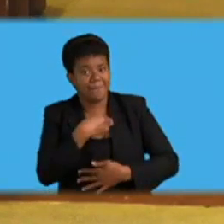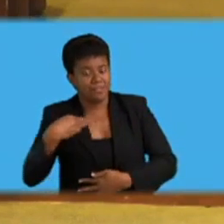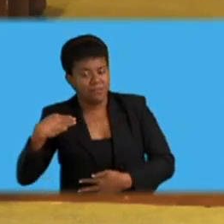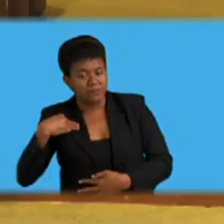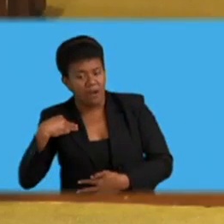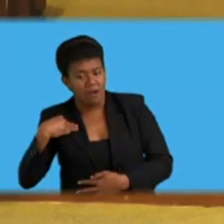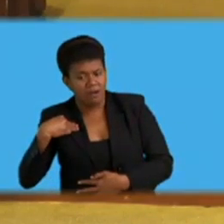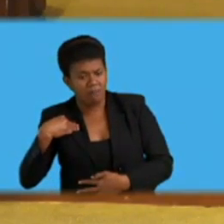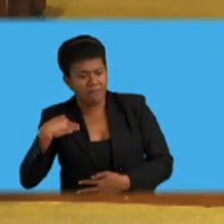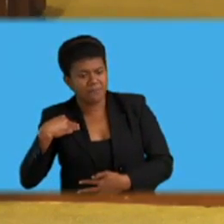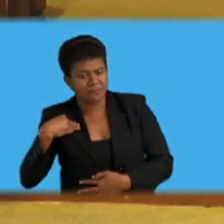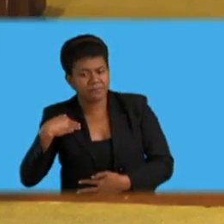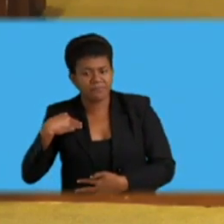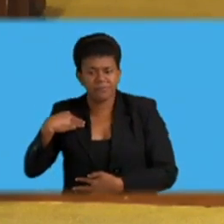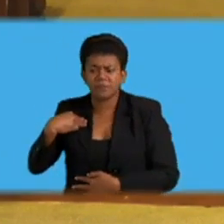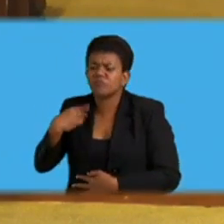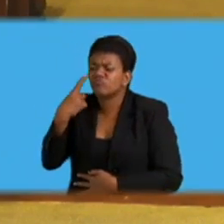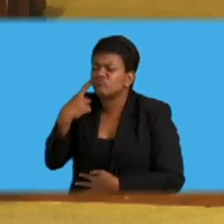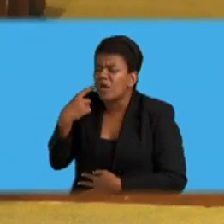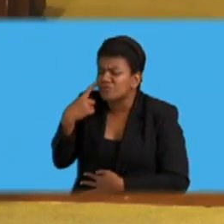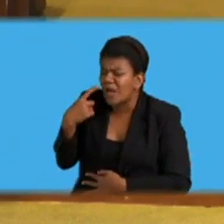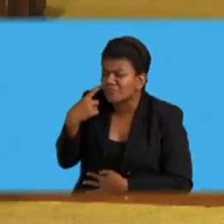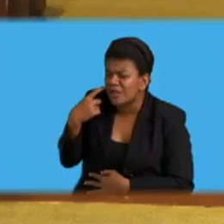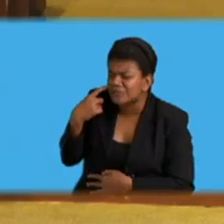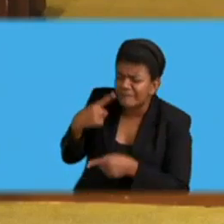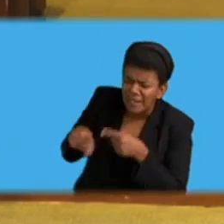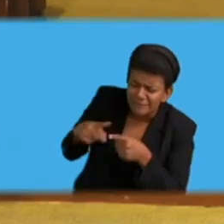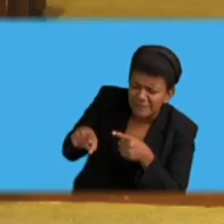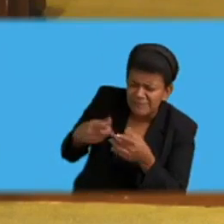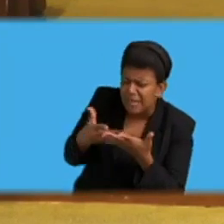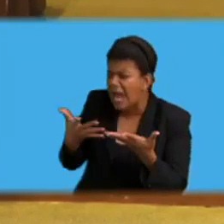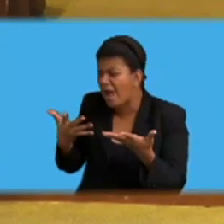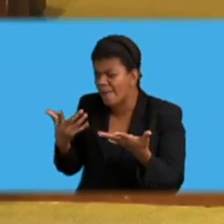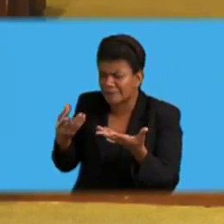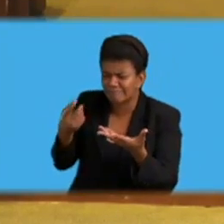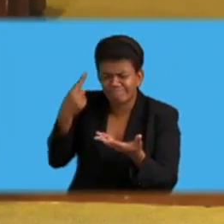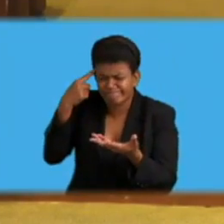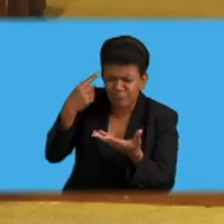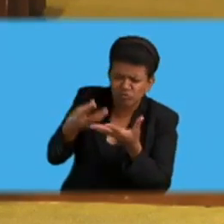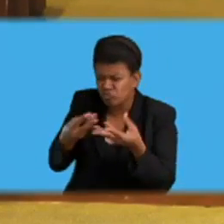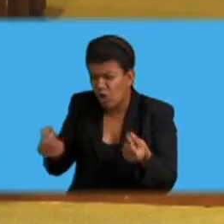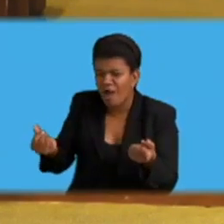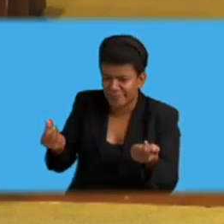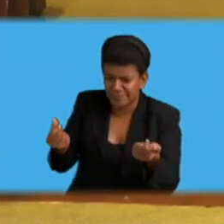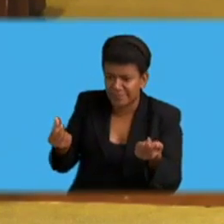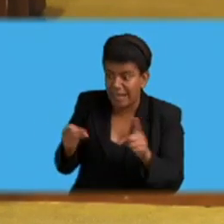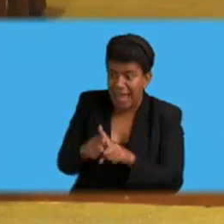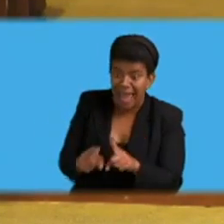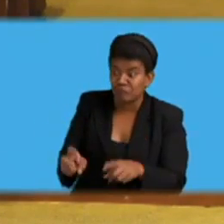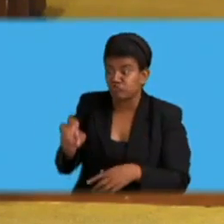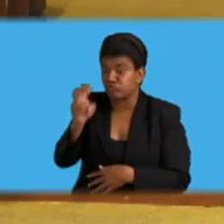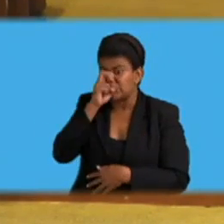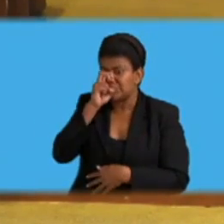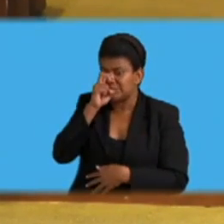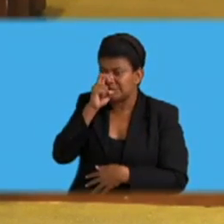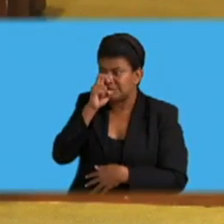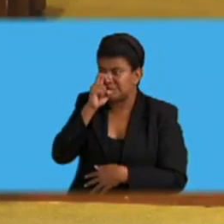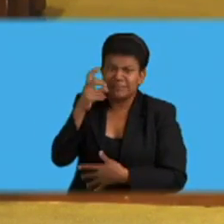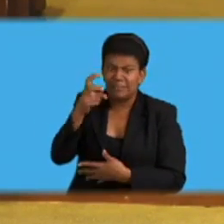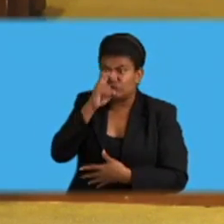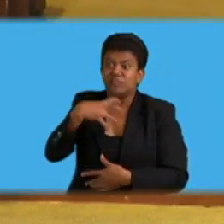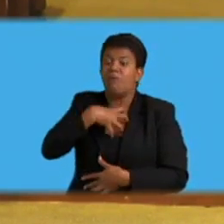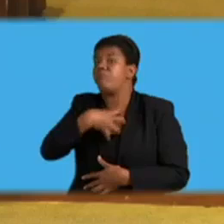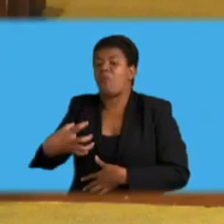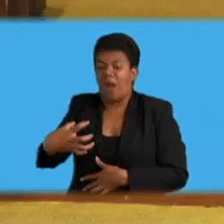solutions, such as harsher penalties and read lists. I think they are very important. I They ought to be